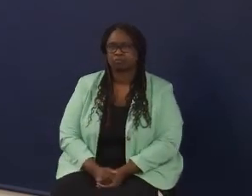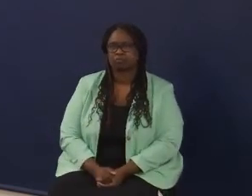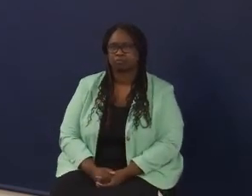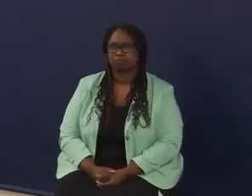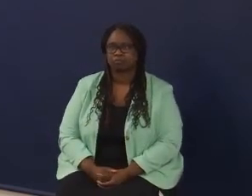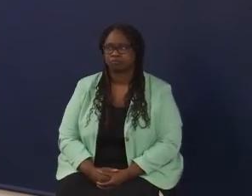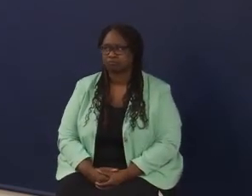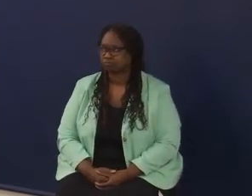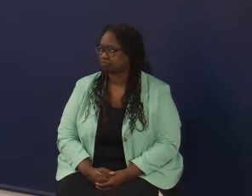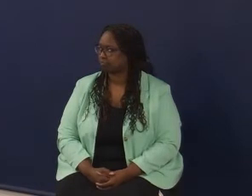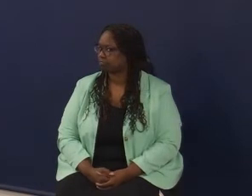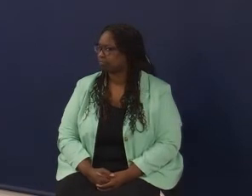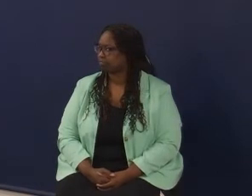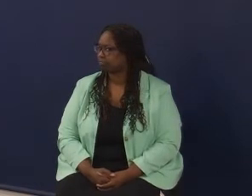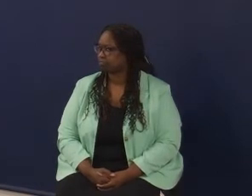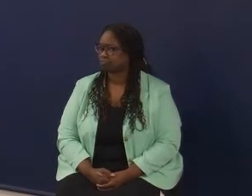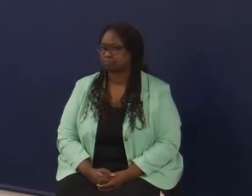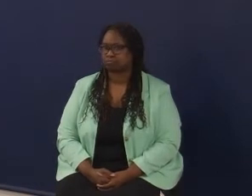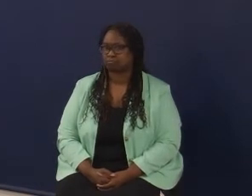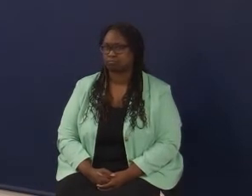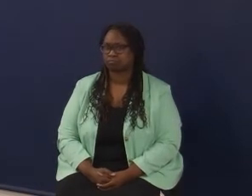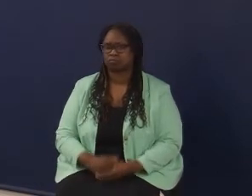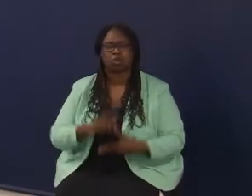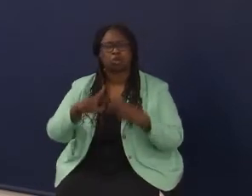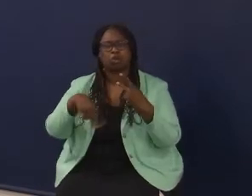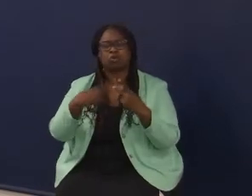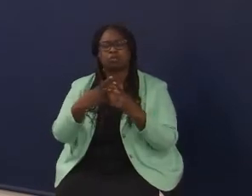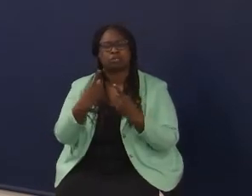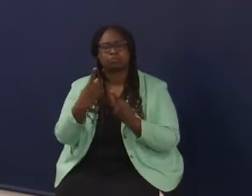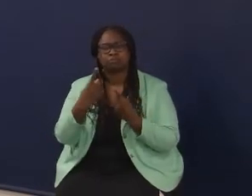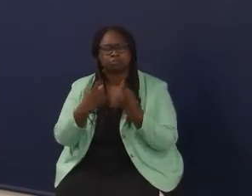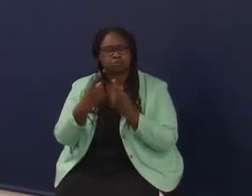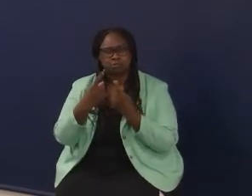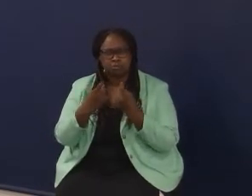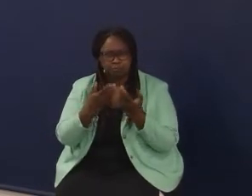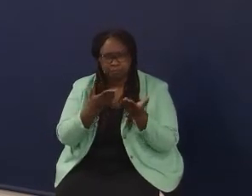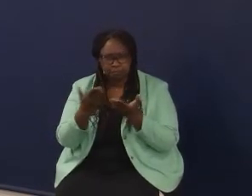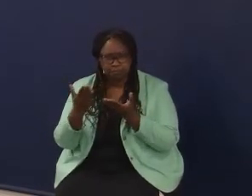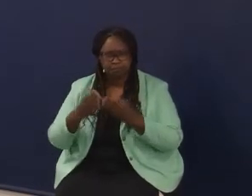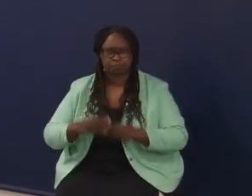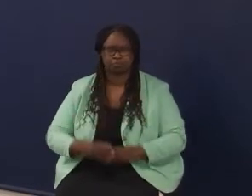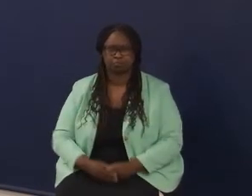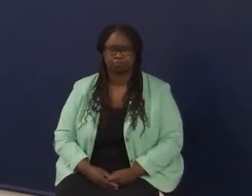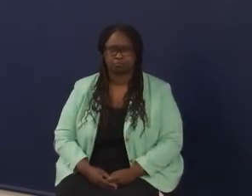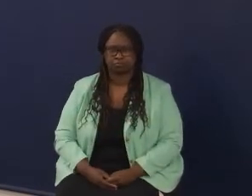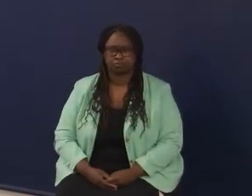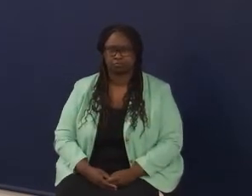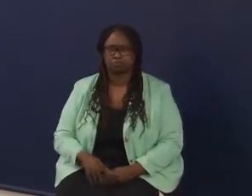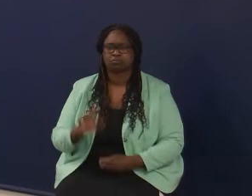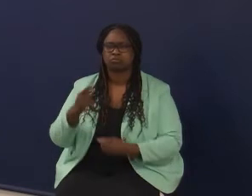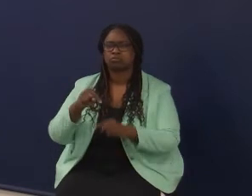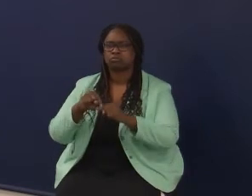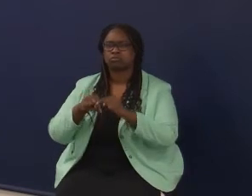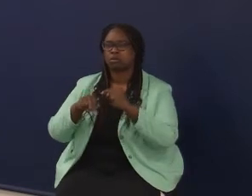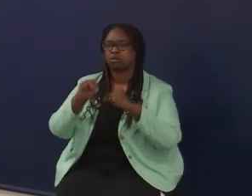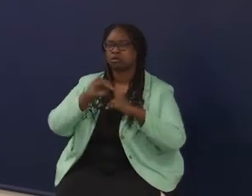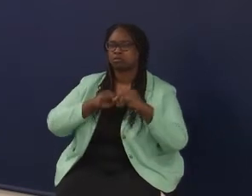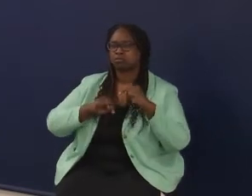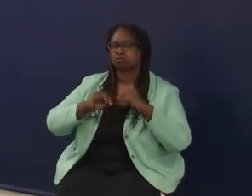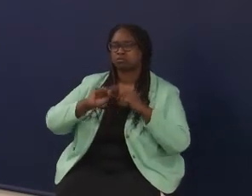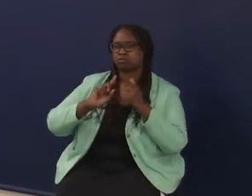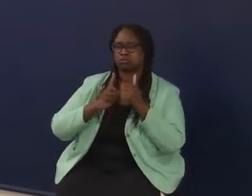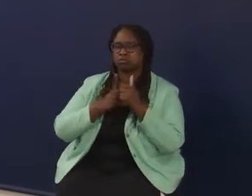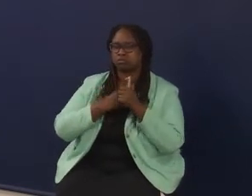All right, what questions do you have, Patrice? Going all the way back to your initial